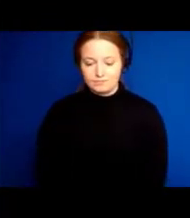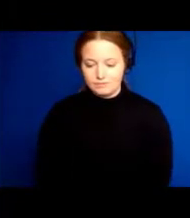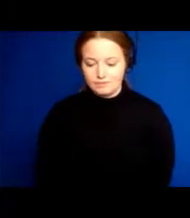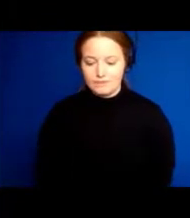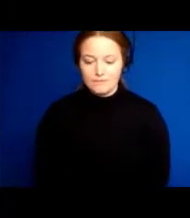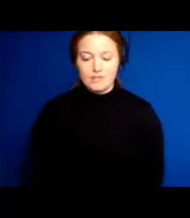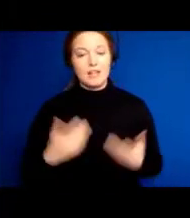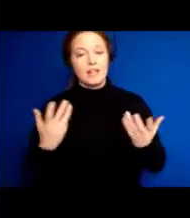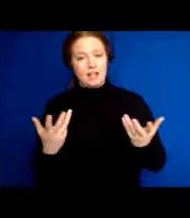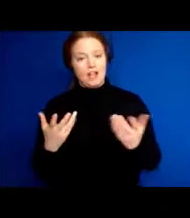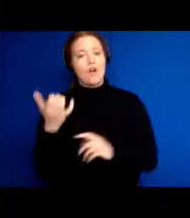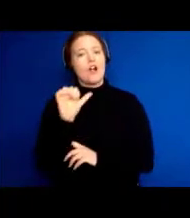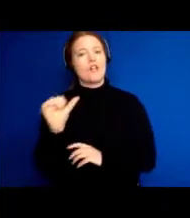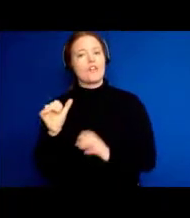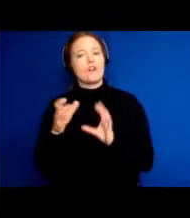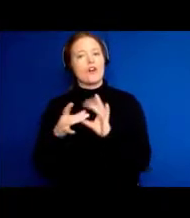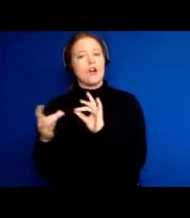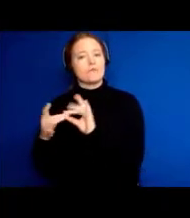options here?